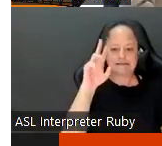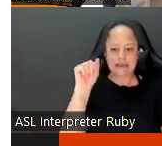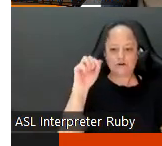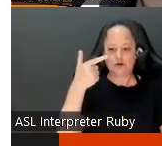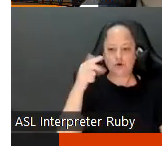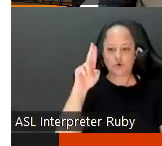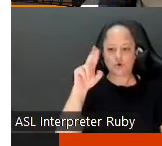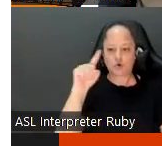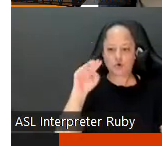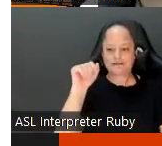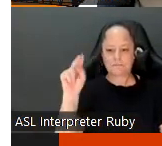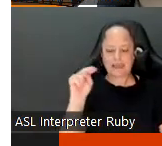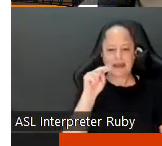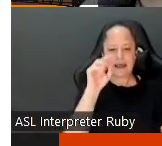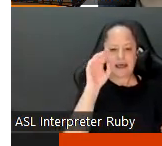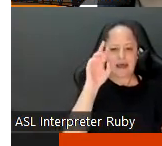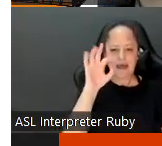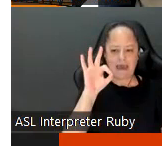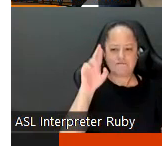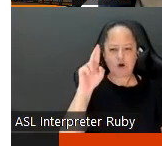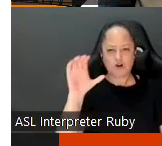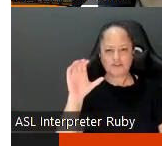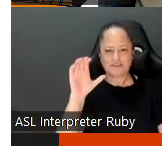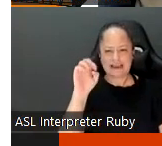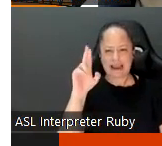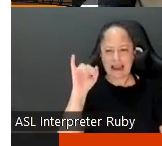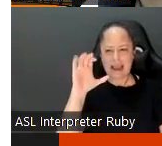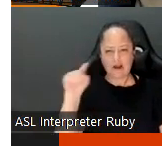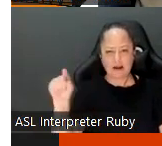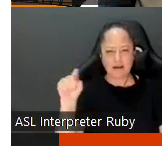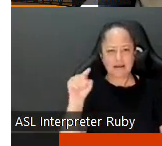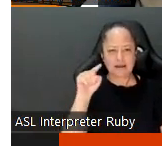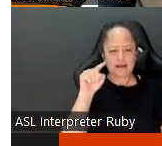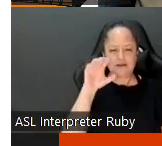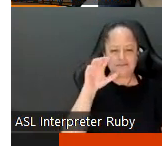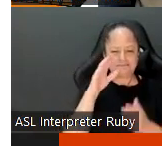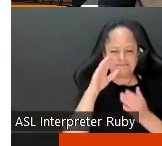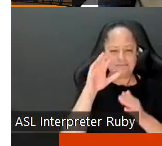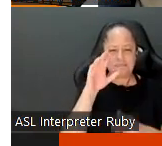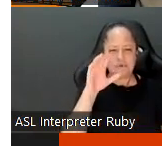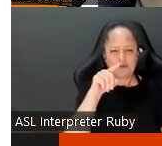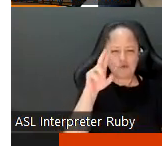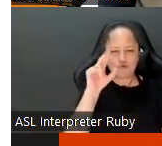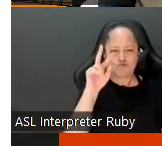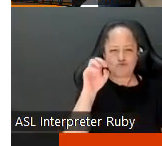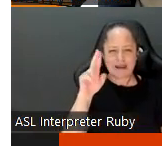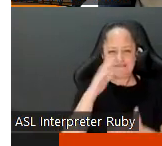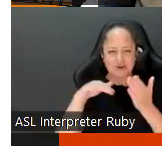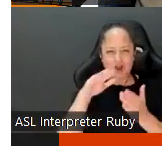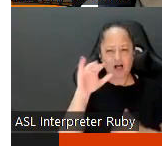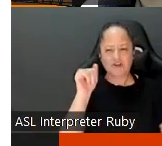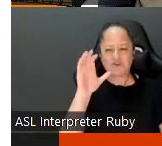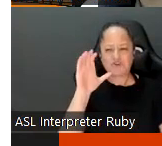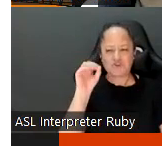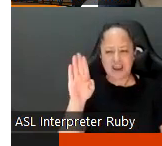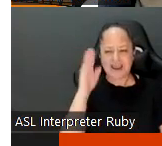flc it's eric wada from uh consumers river college it's jacob and i just forgot his last name but we'll get it to you we'll put